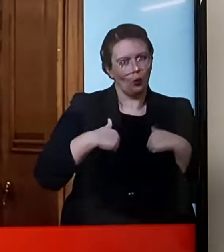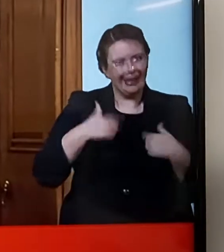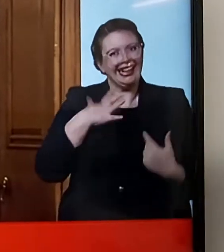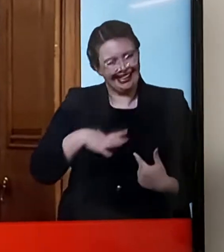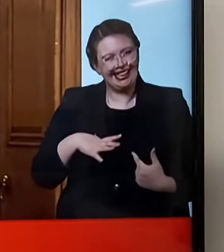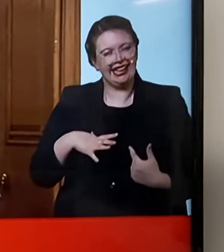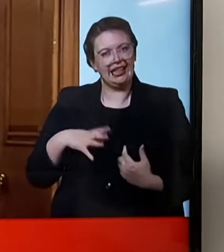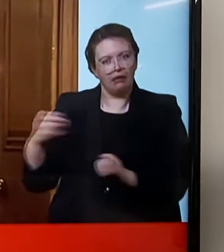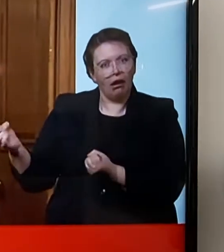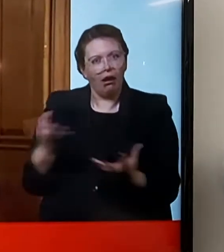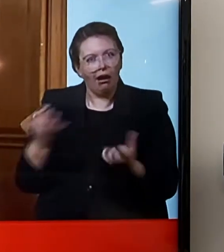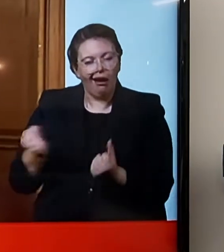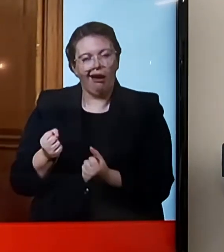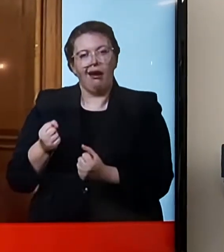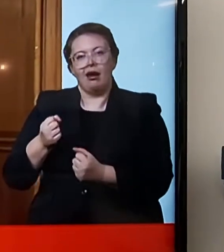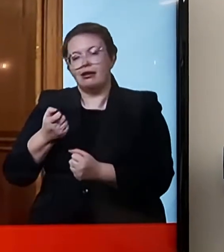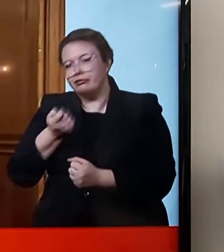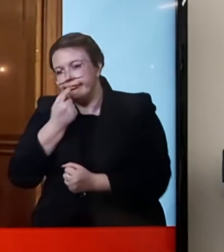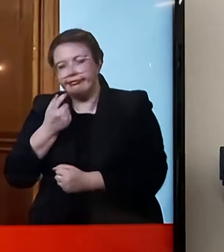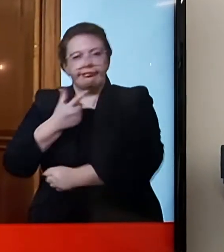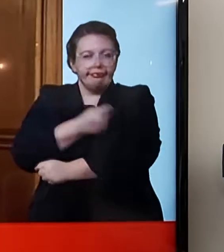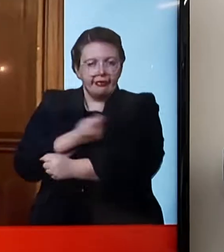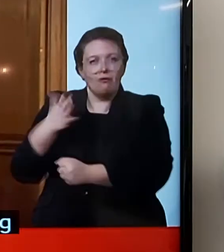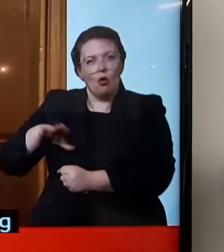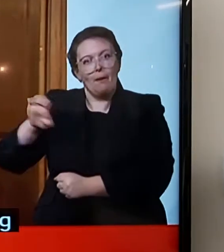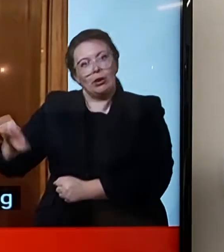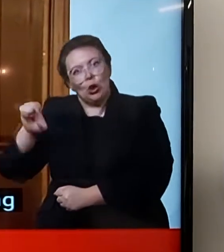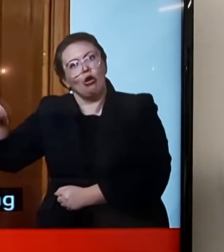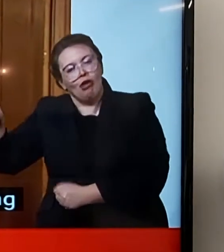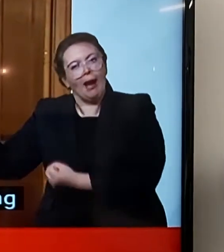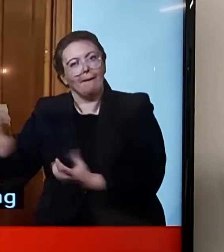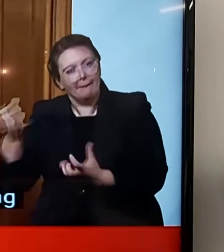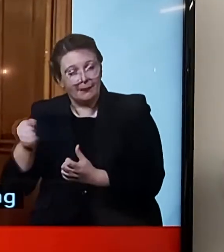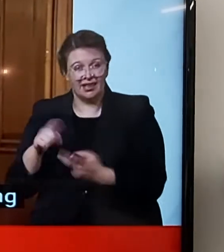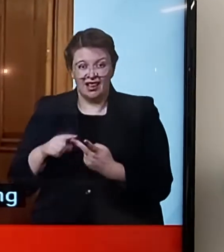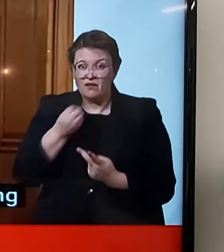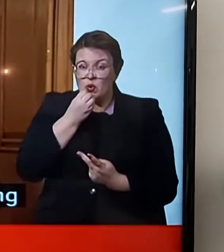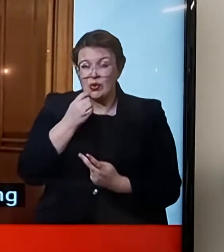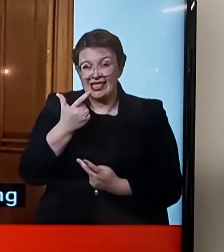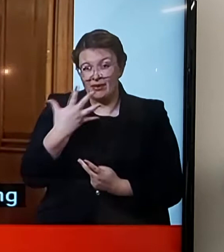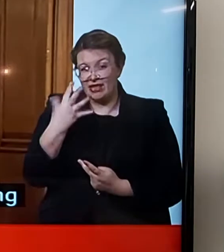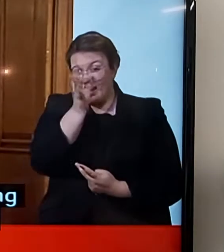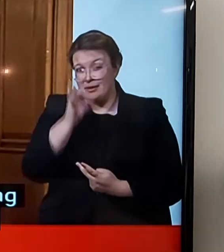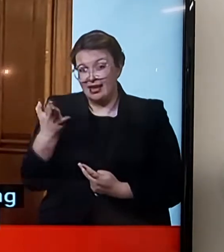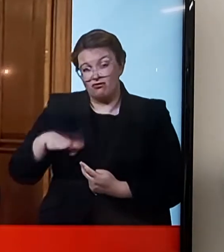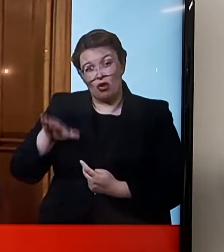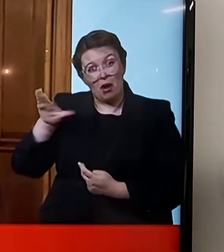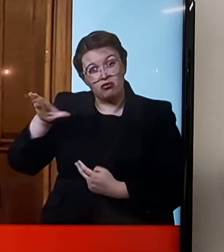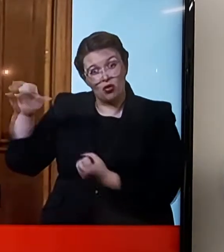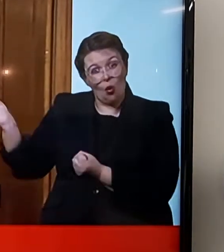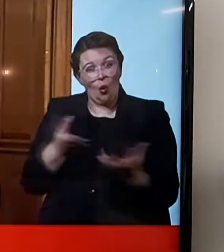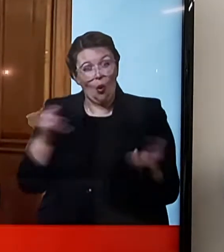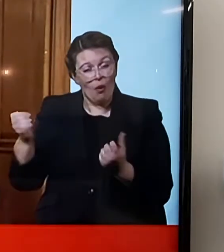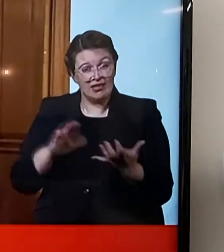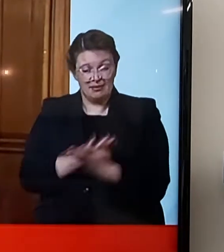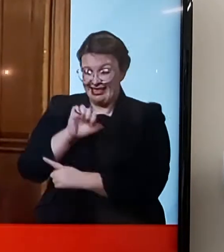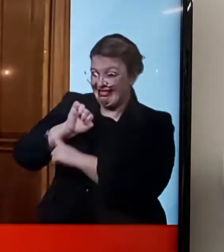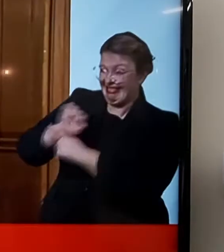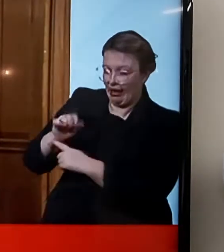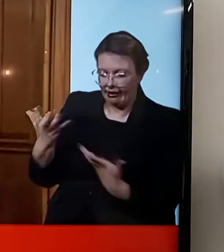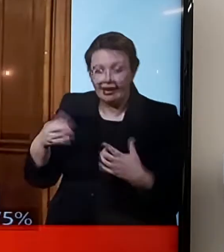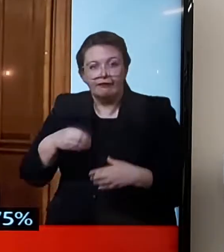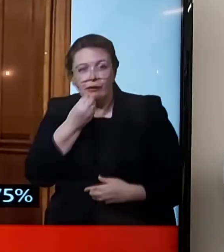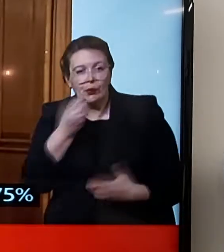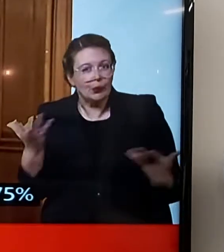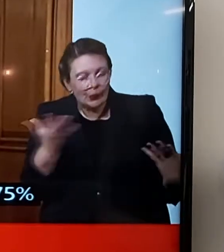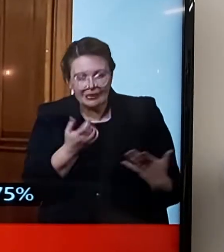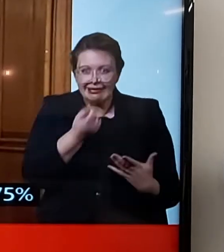of its, let's see,% of our food, comes from the UK, to our